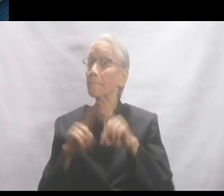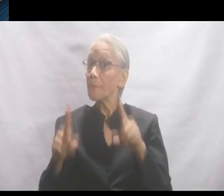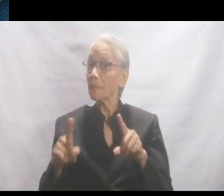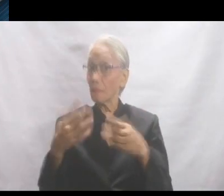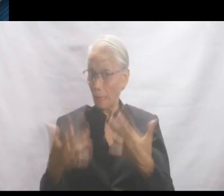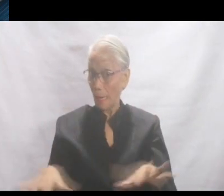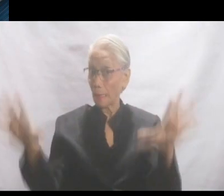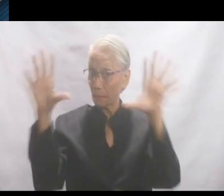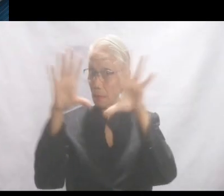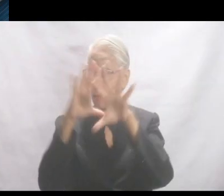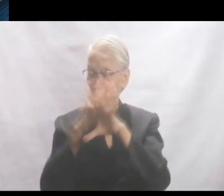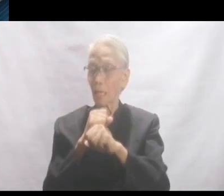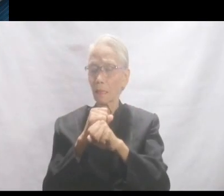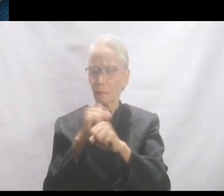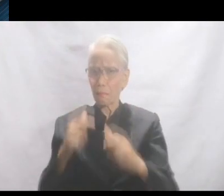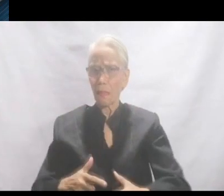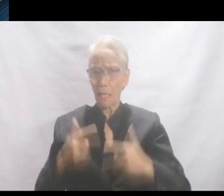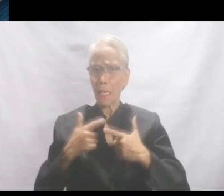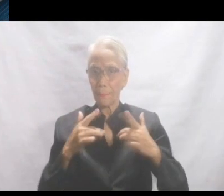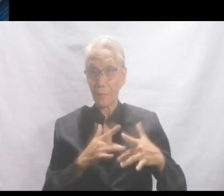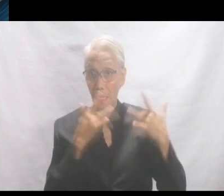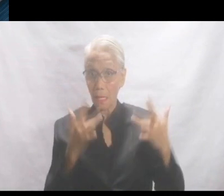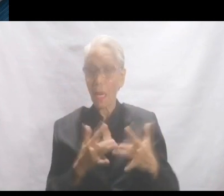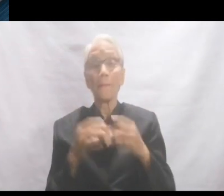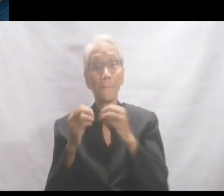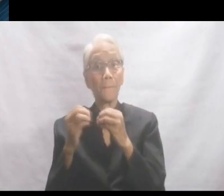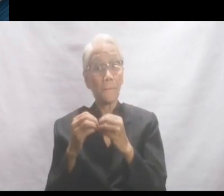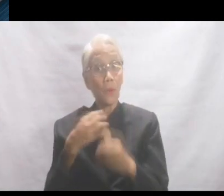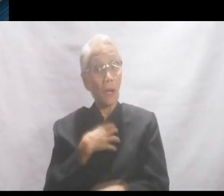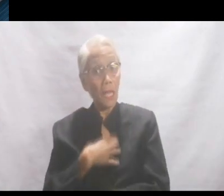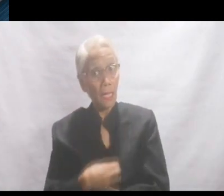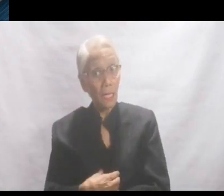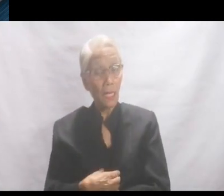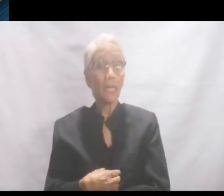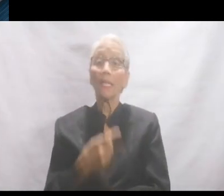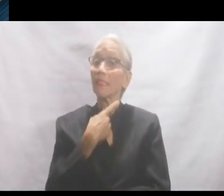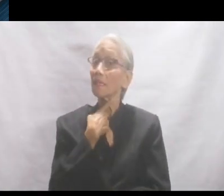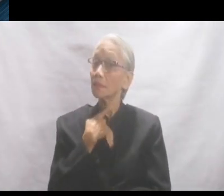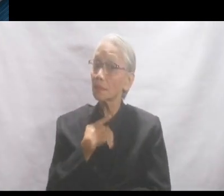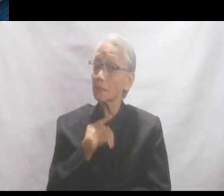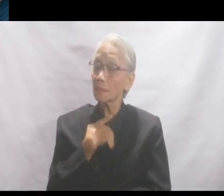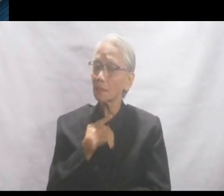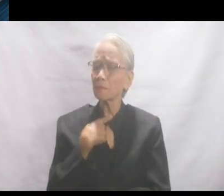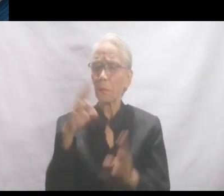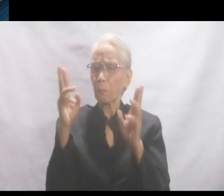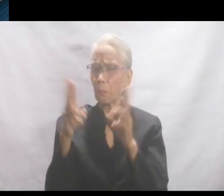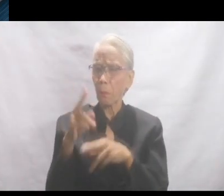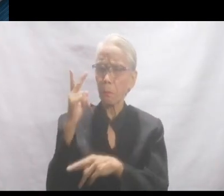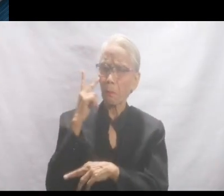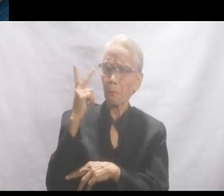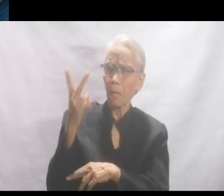in the end they leave the heart more hungry, more thirsty, more short